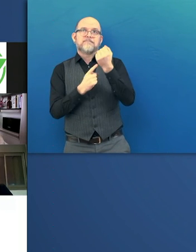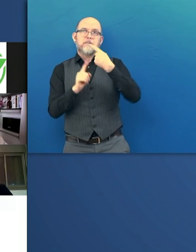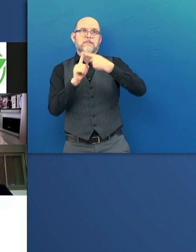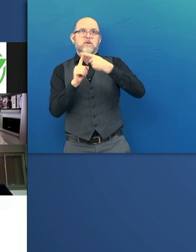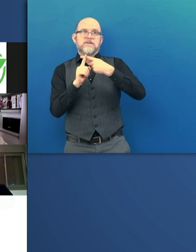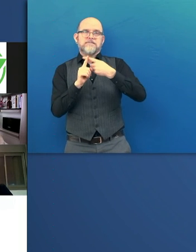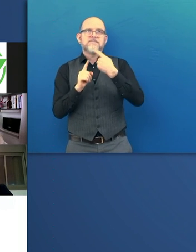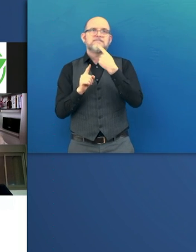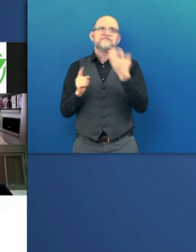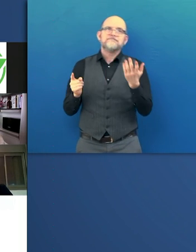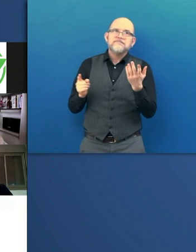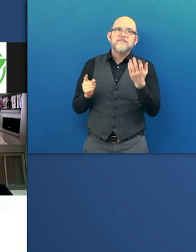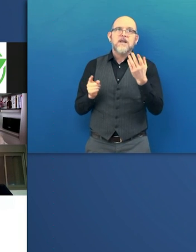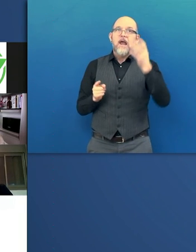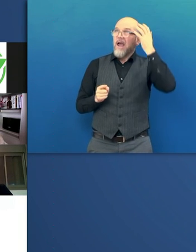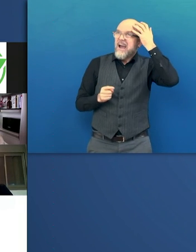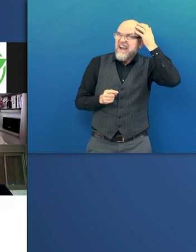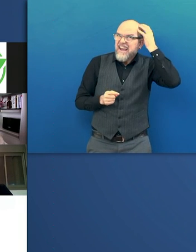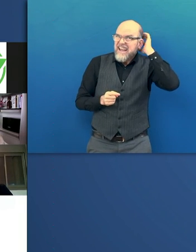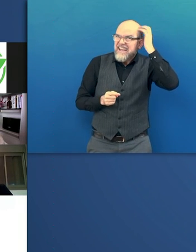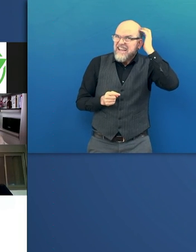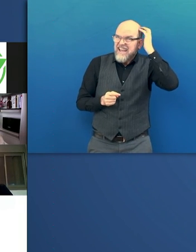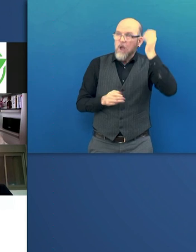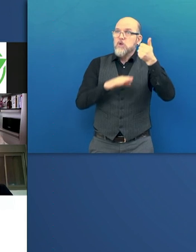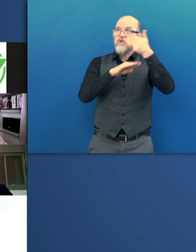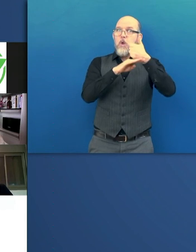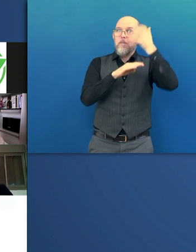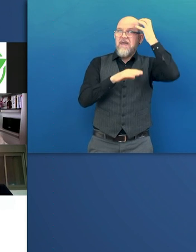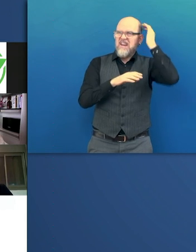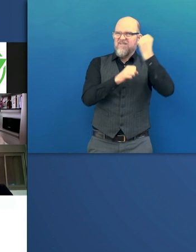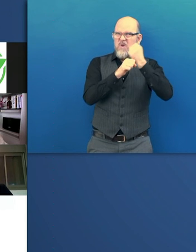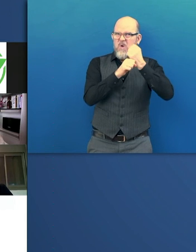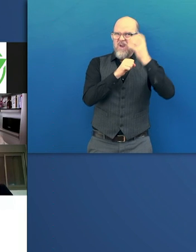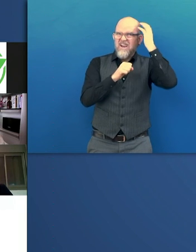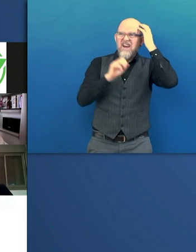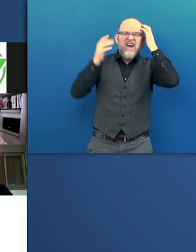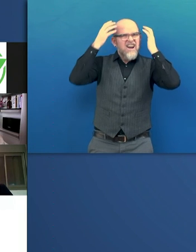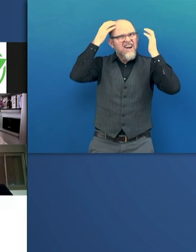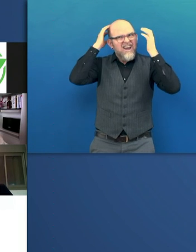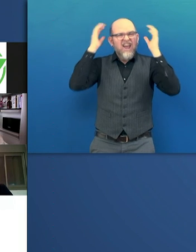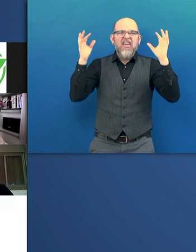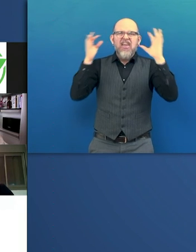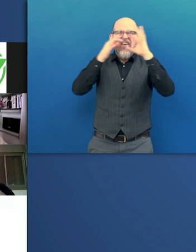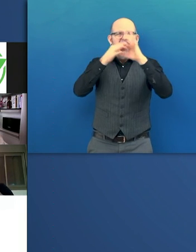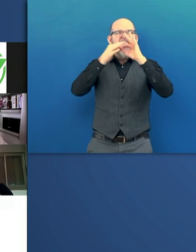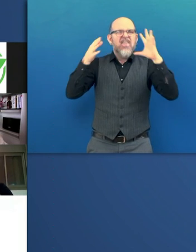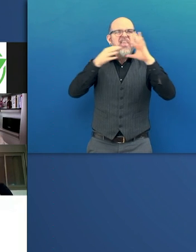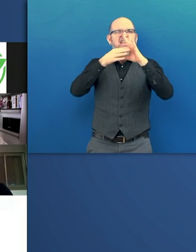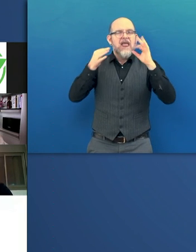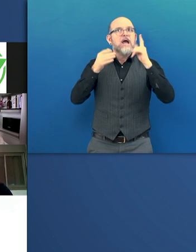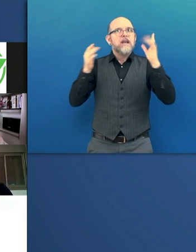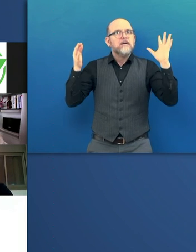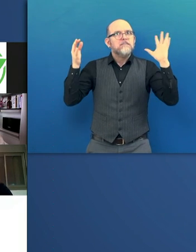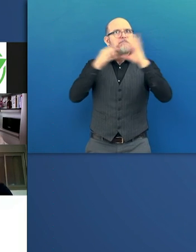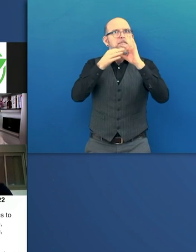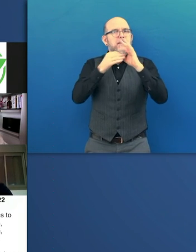hemispheric dominance is improved, disconnection syndrome, mini-colinopathy are reduced, 3D comprehension is improved, and we have